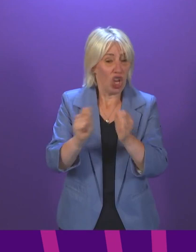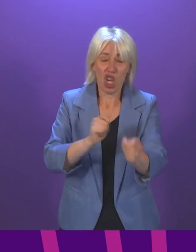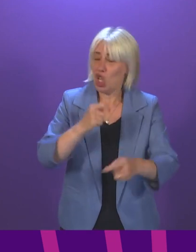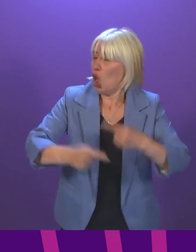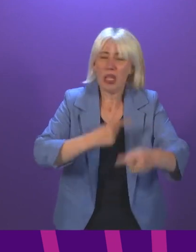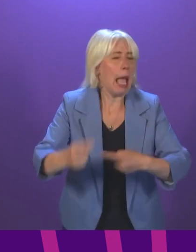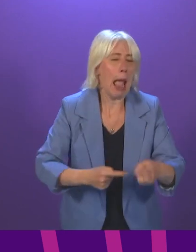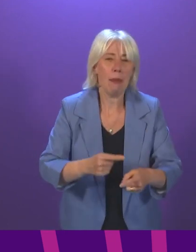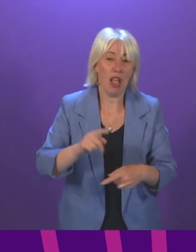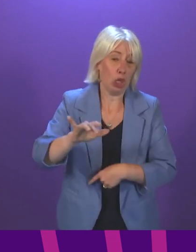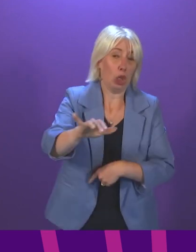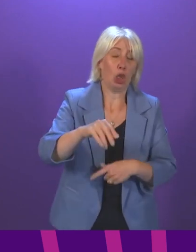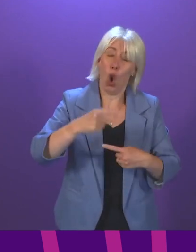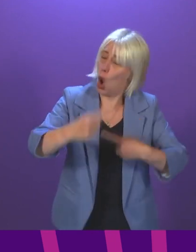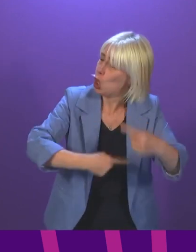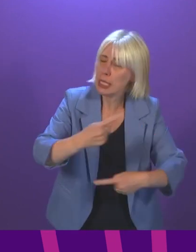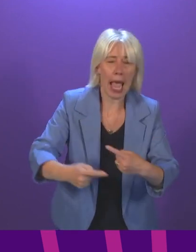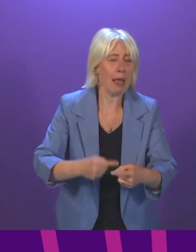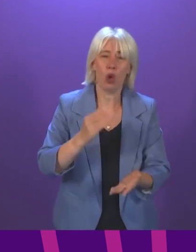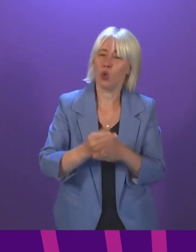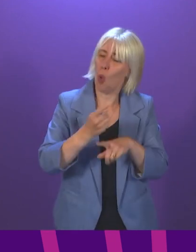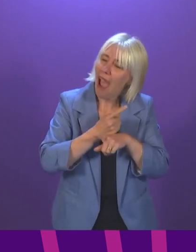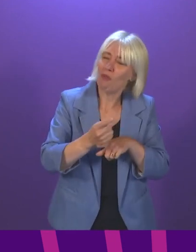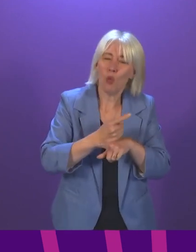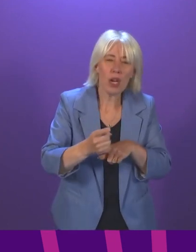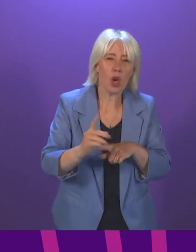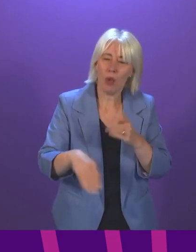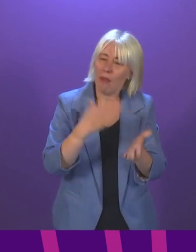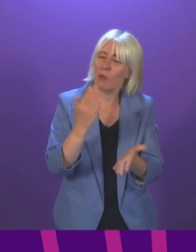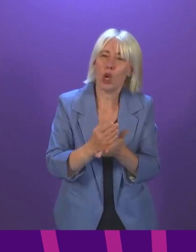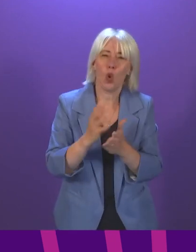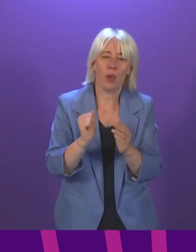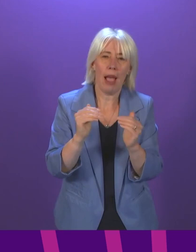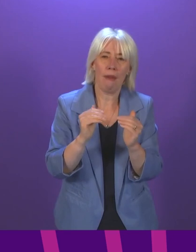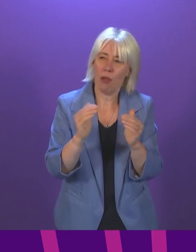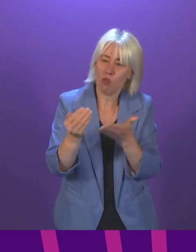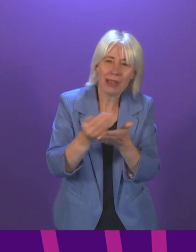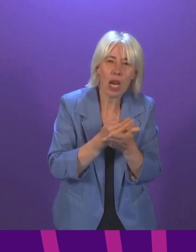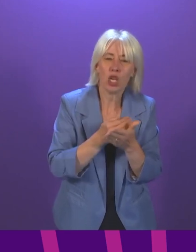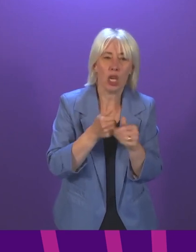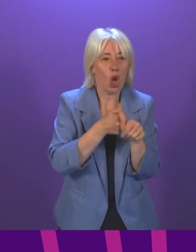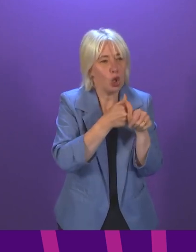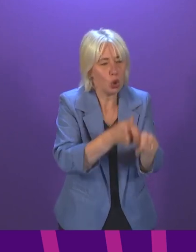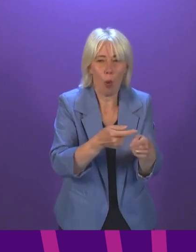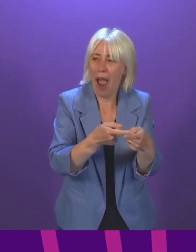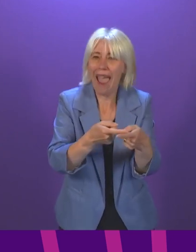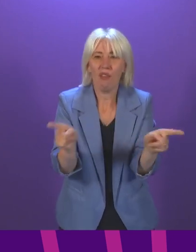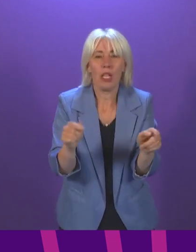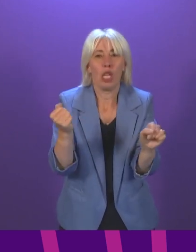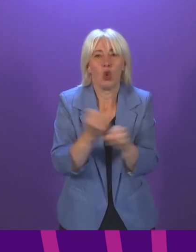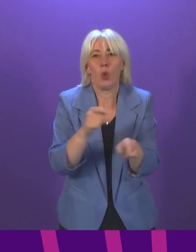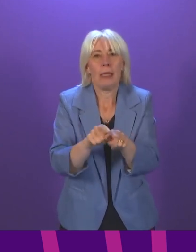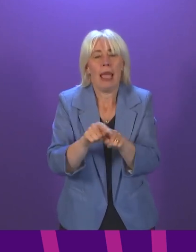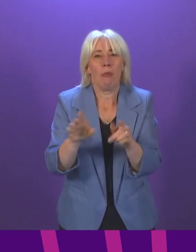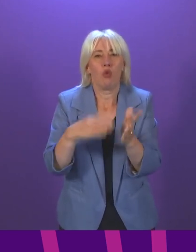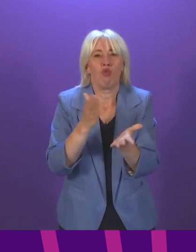make sure that on a day-to-day, week-to-week basis, we are providing the protections and supporting the public sector to do likewise, and we will continue to do